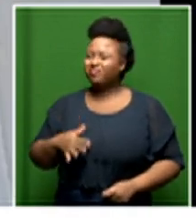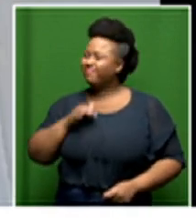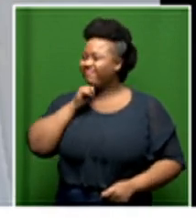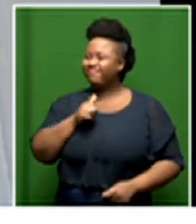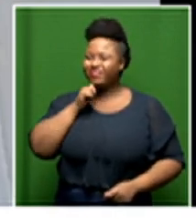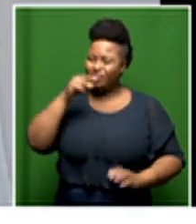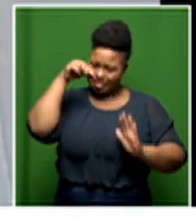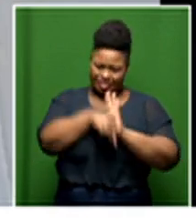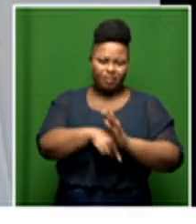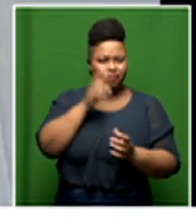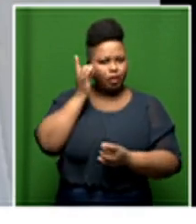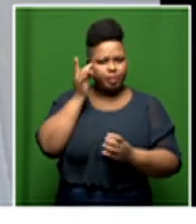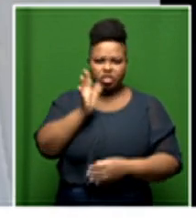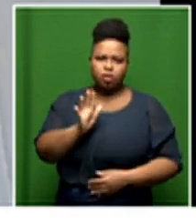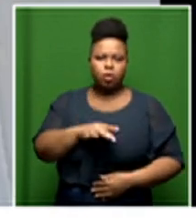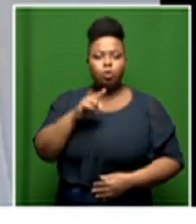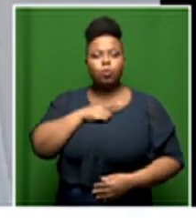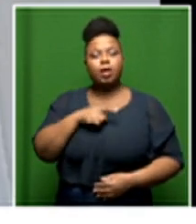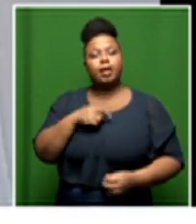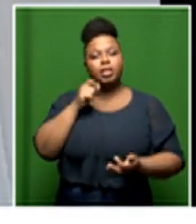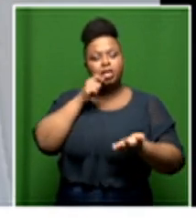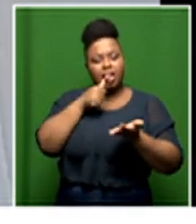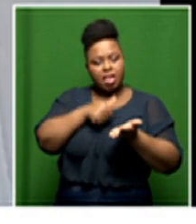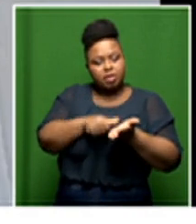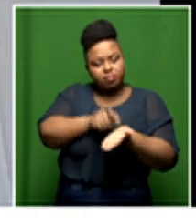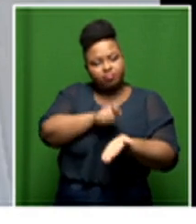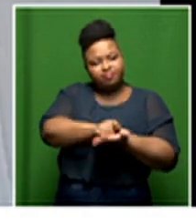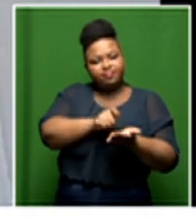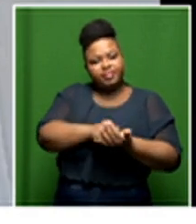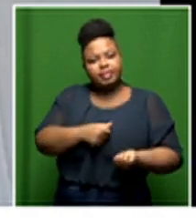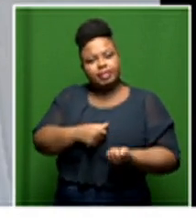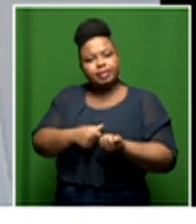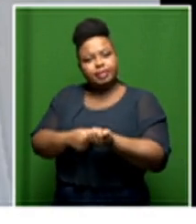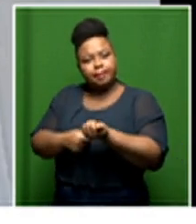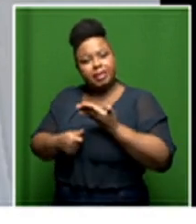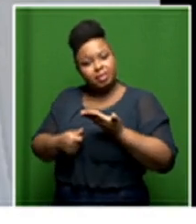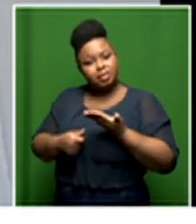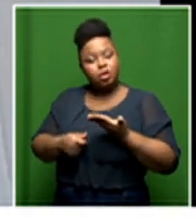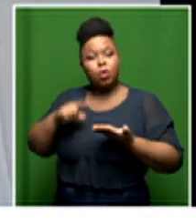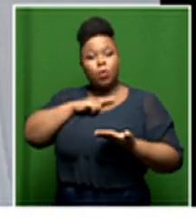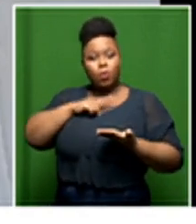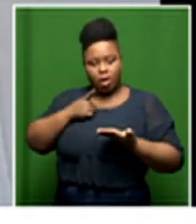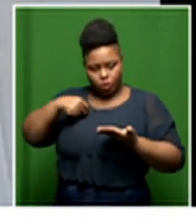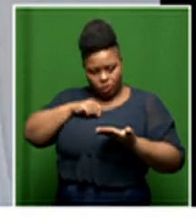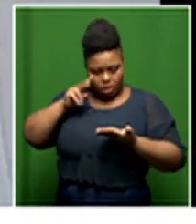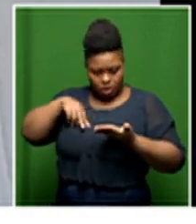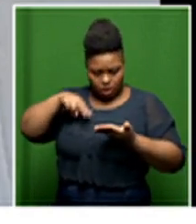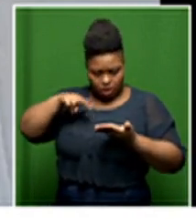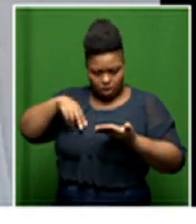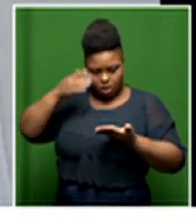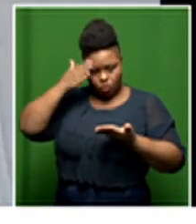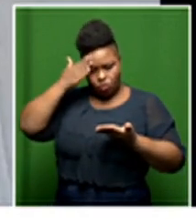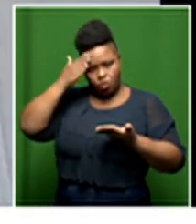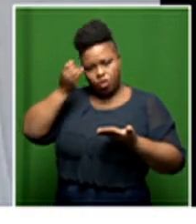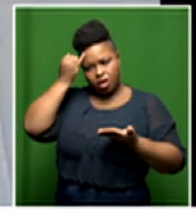doesn't have to be detailed and really the purpose of the written submission is just so that we can have an idea of what um